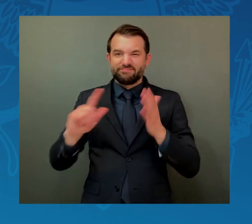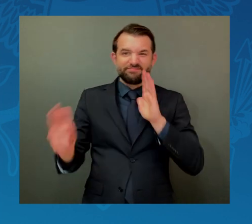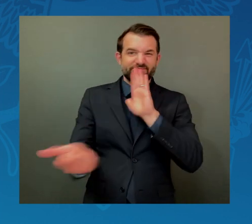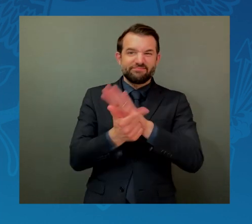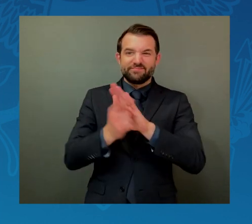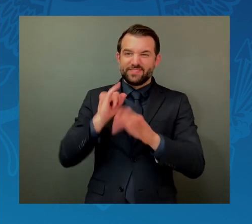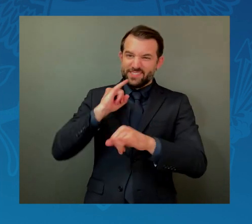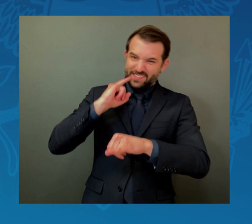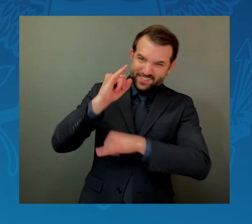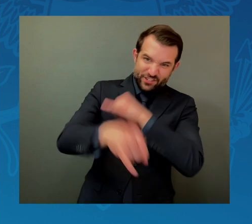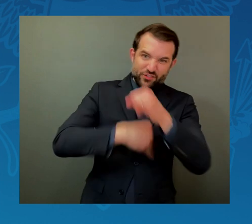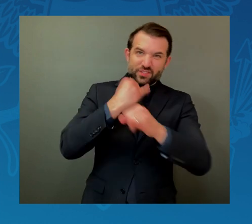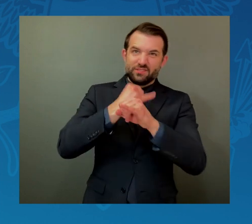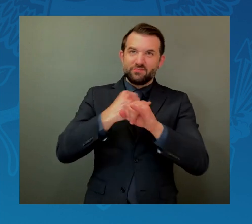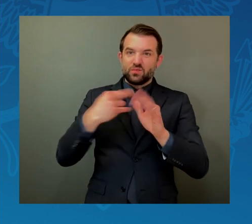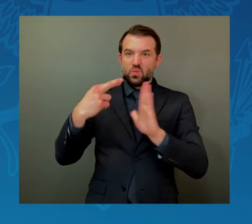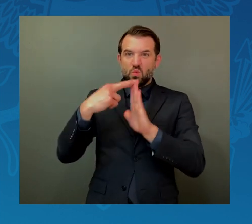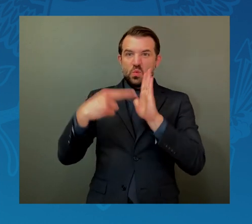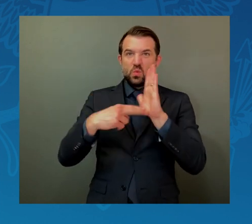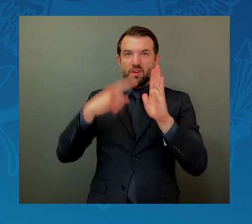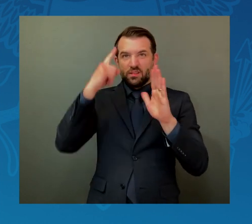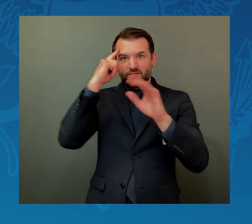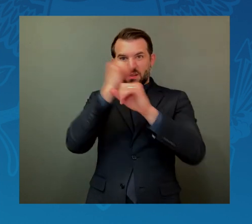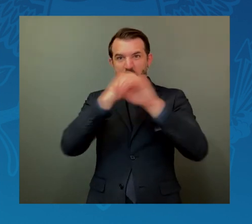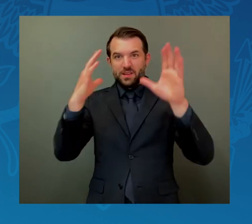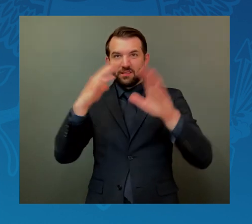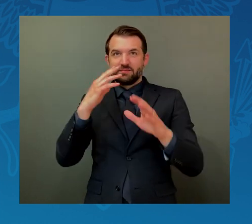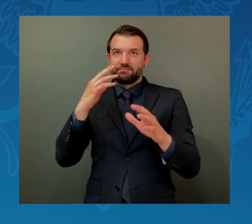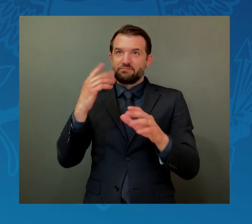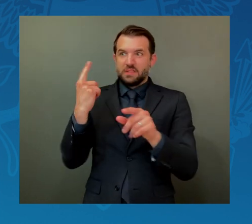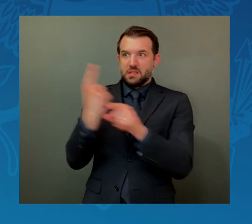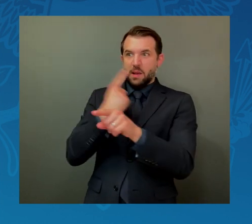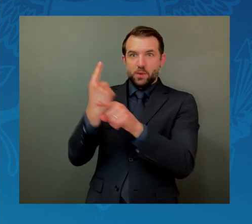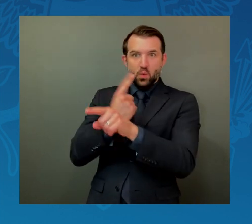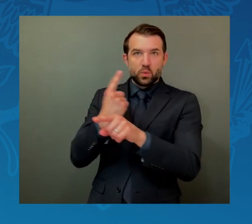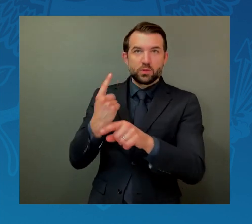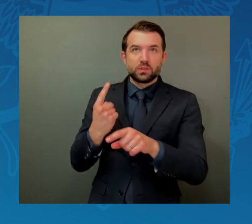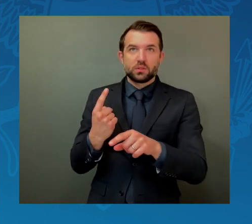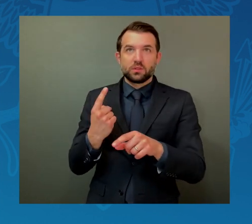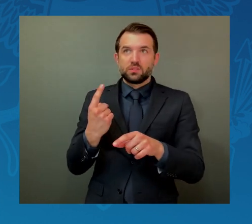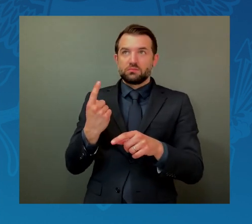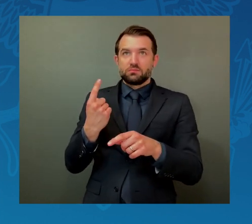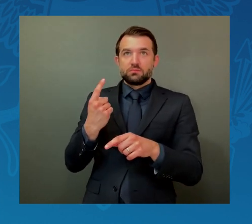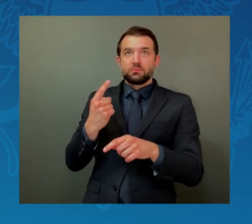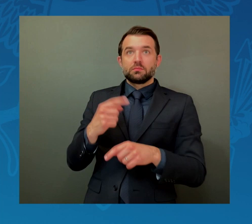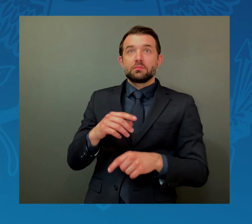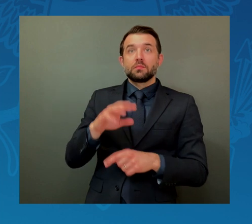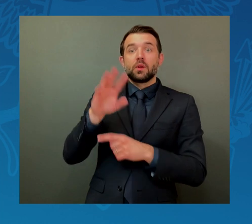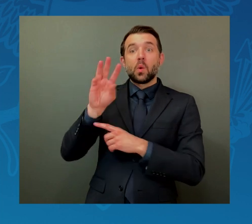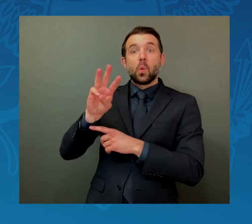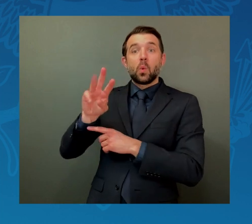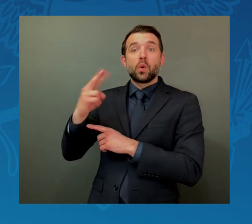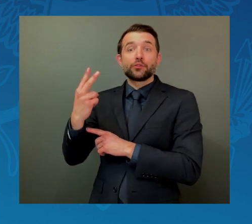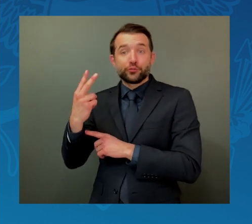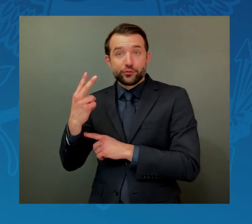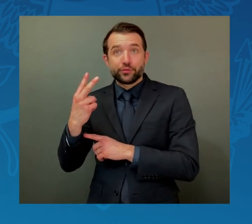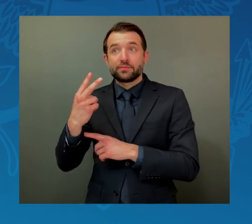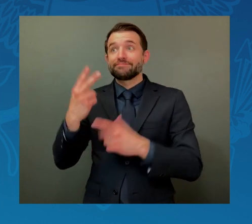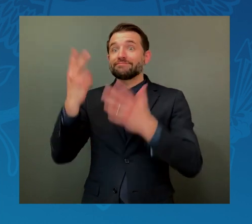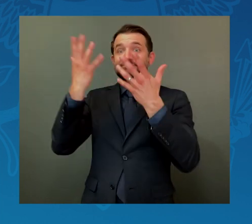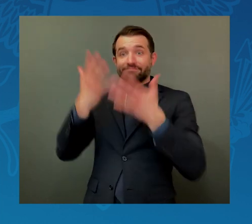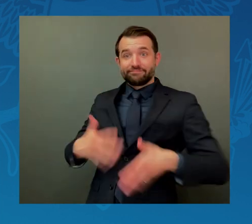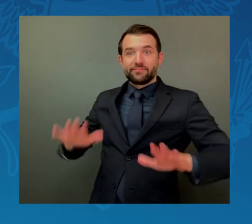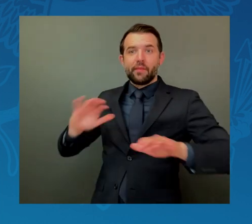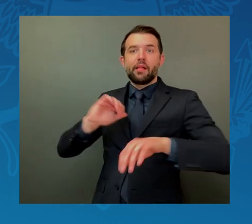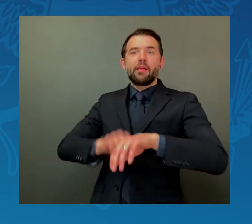norms established after World War II, which provided unprecedented peace and security